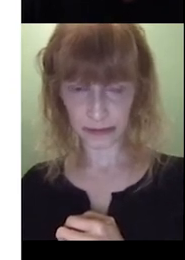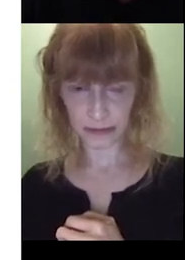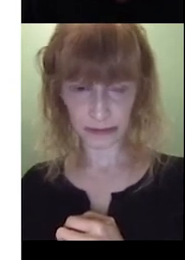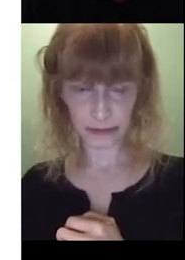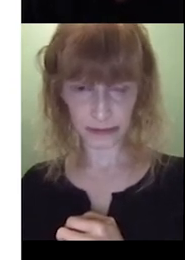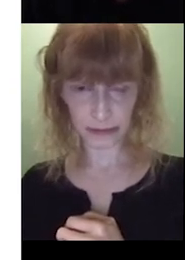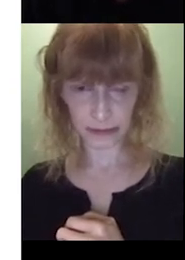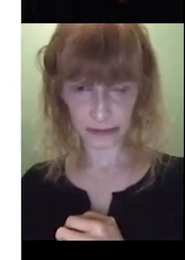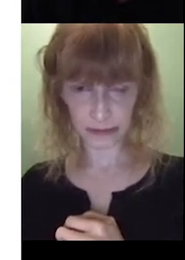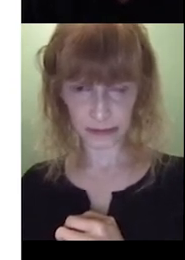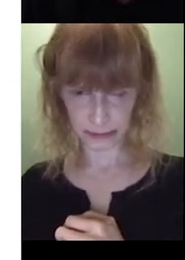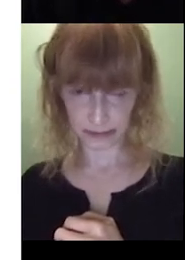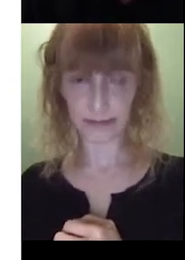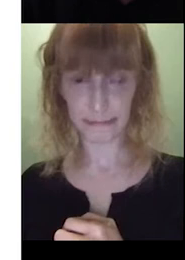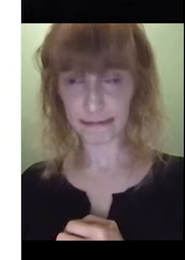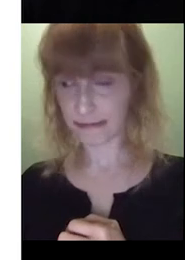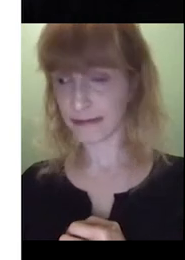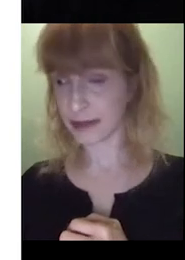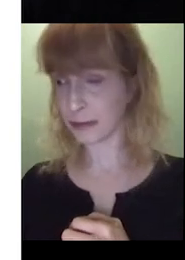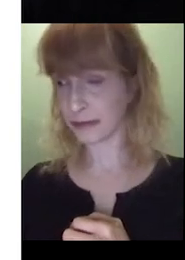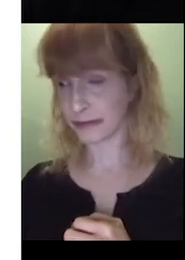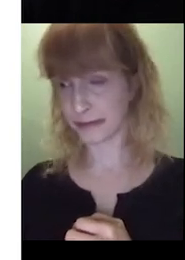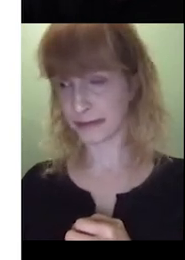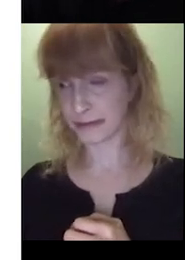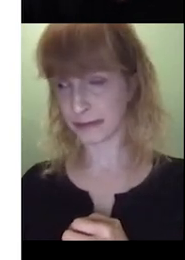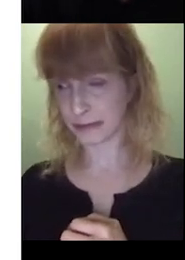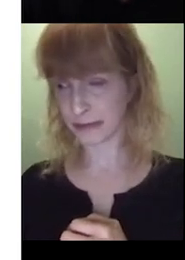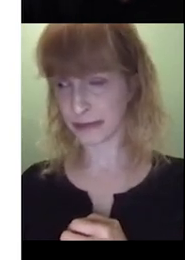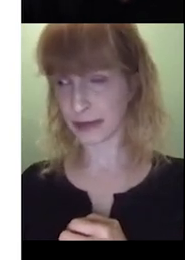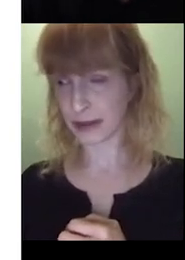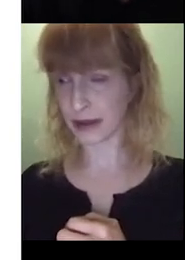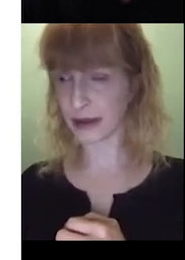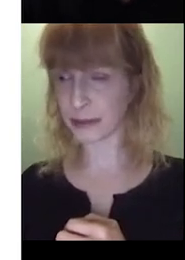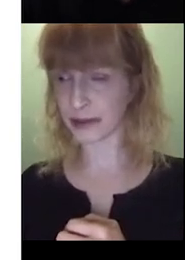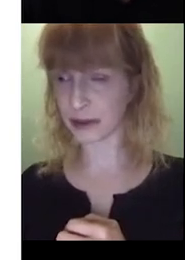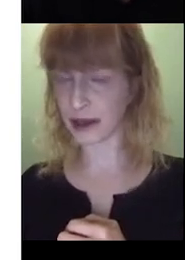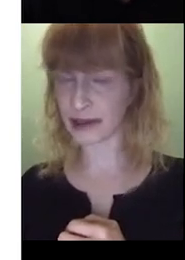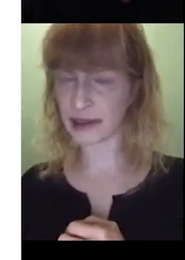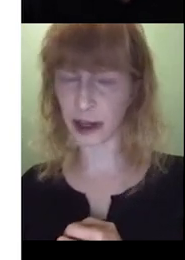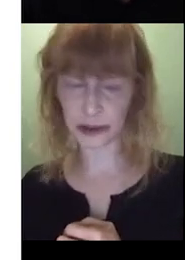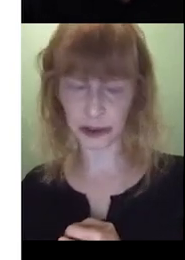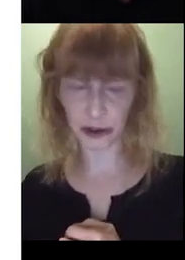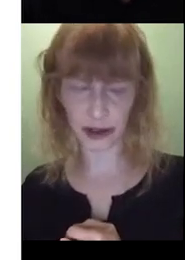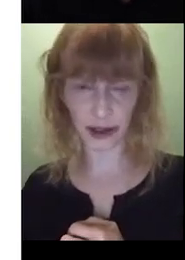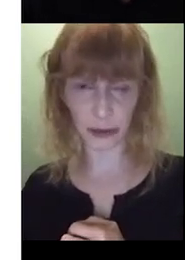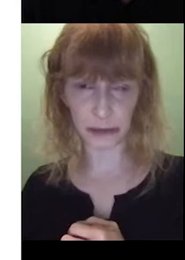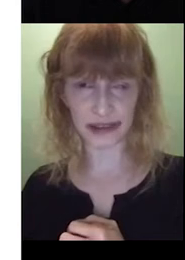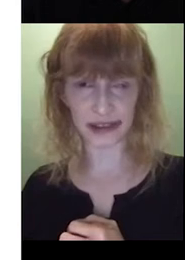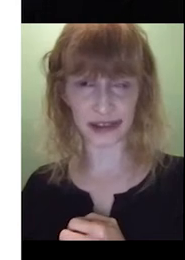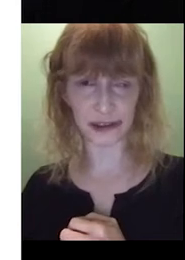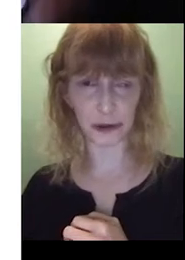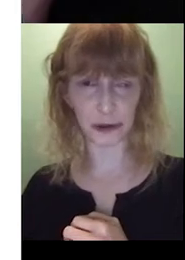he's looking for Spot. So make a comment. Yeah, absolutely. And I would agree.